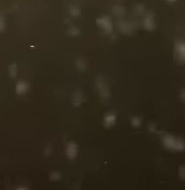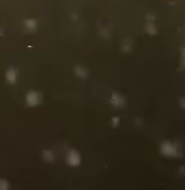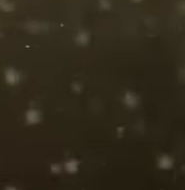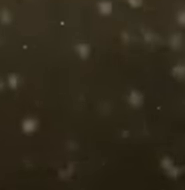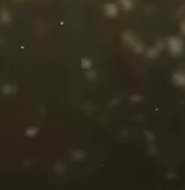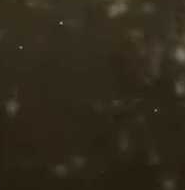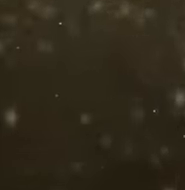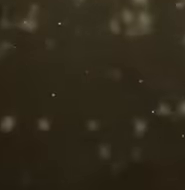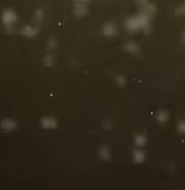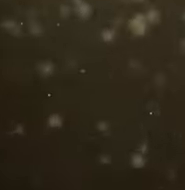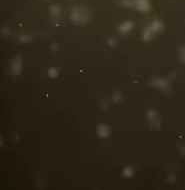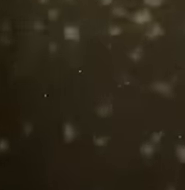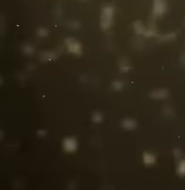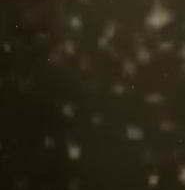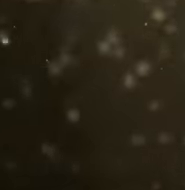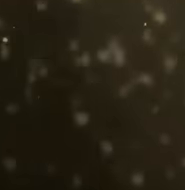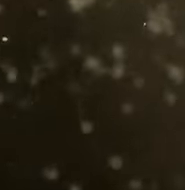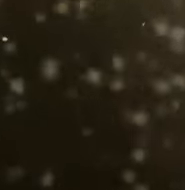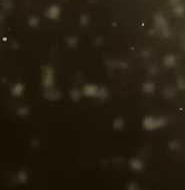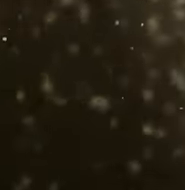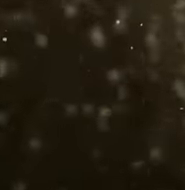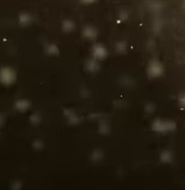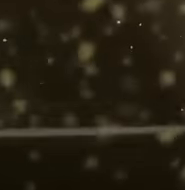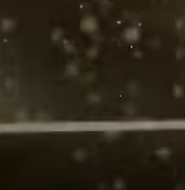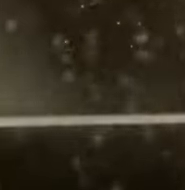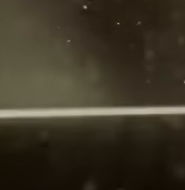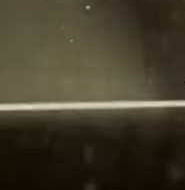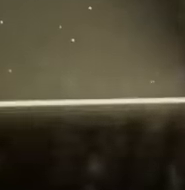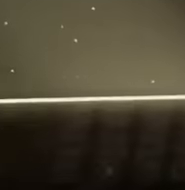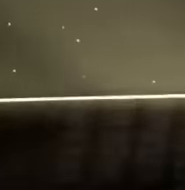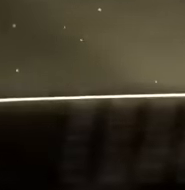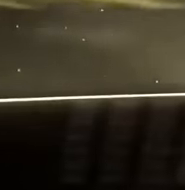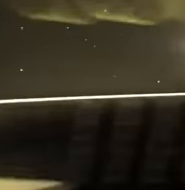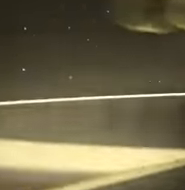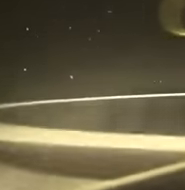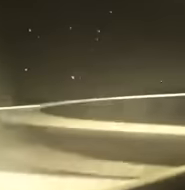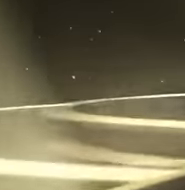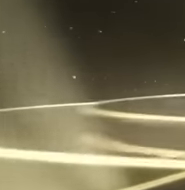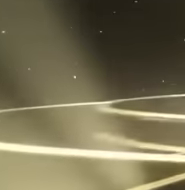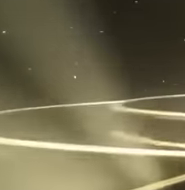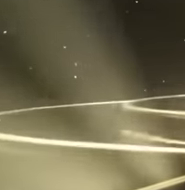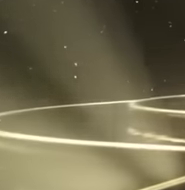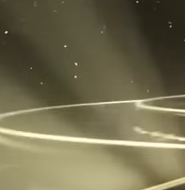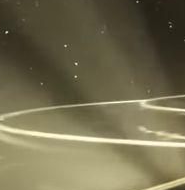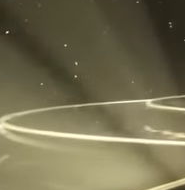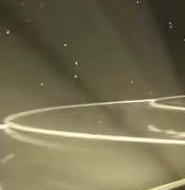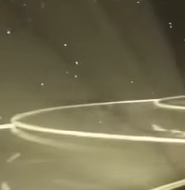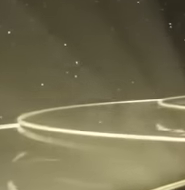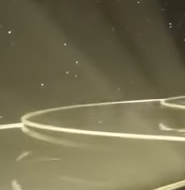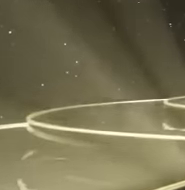Happy 18th anniversary C&C 3 as we continue to cover your world. Thank you. you. You